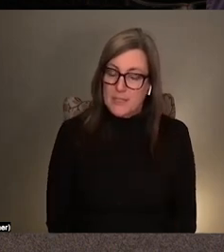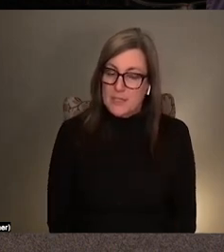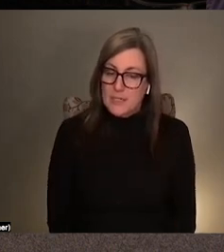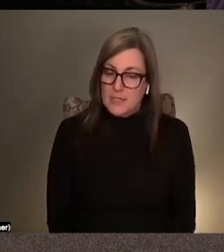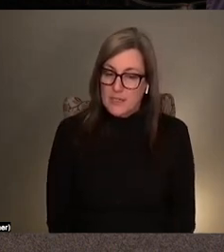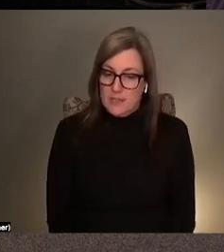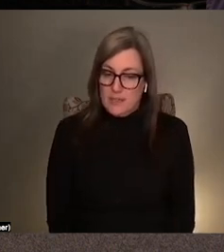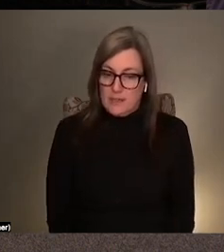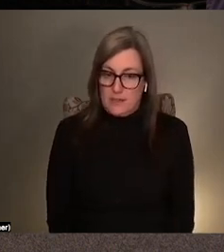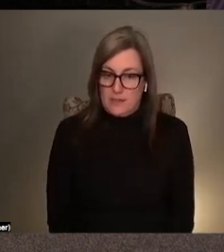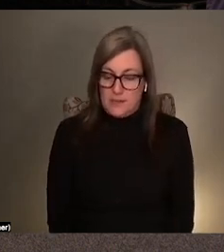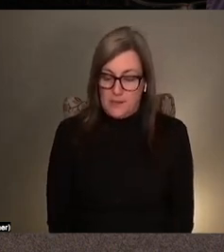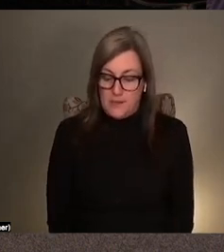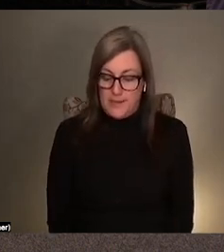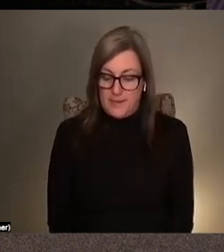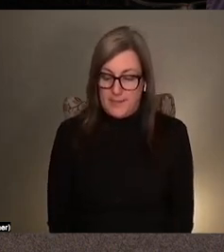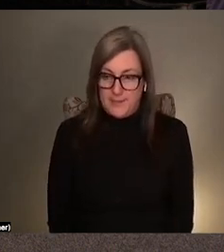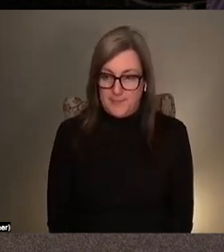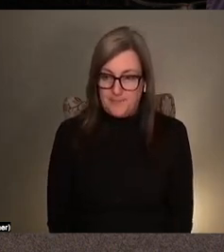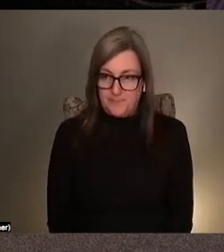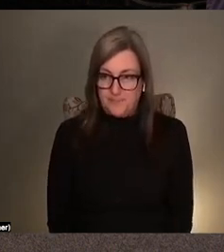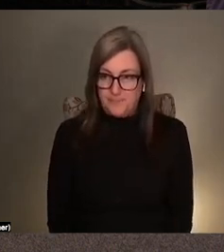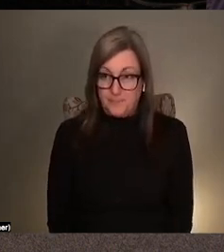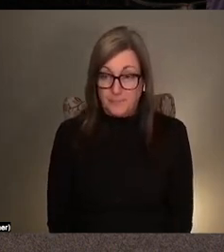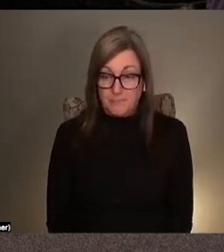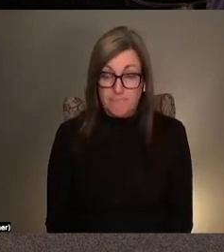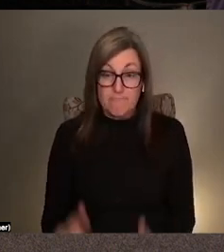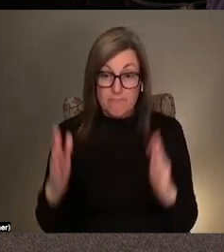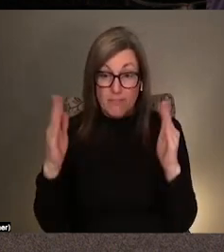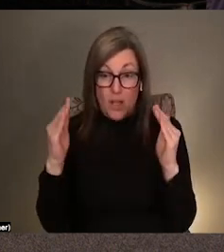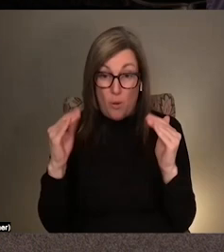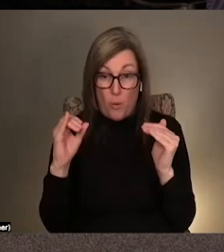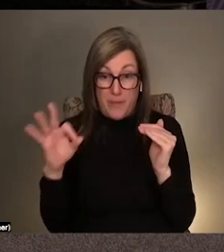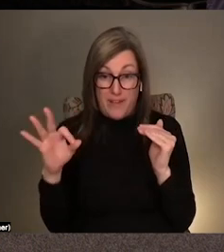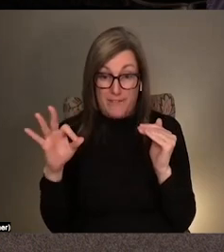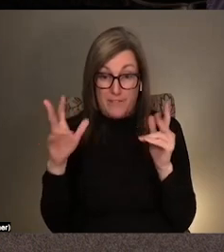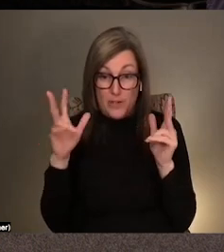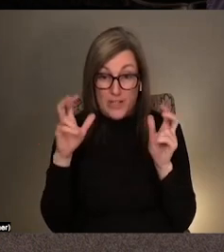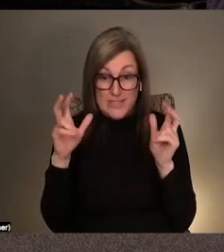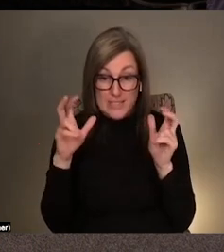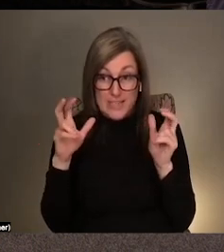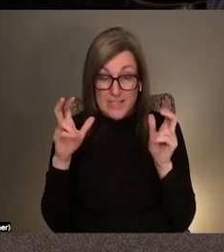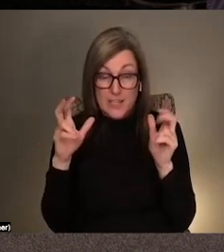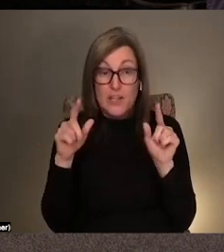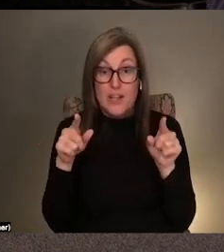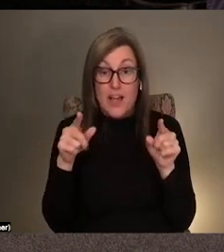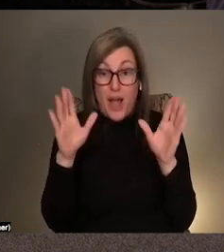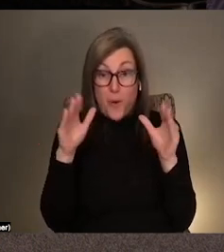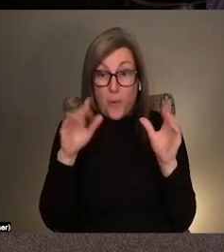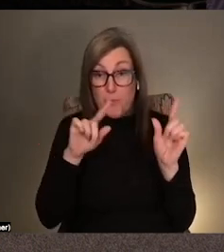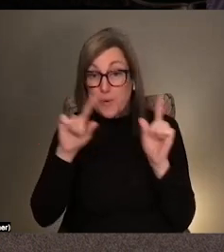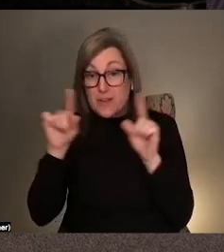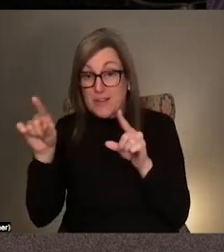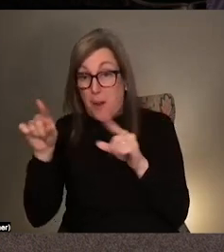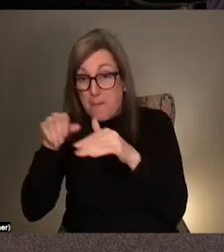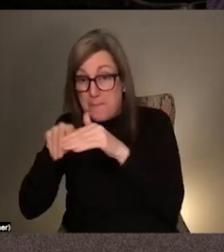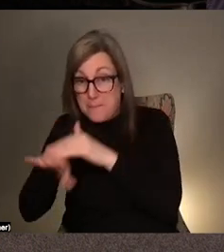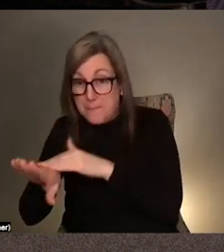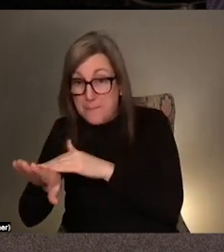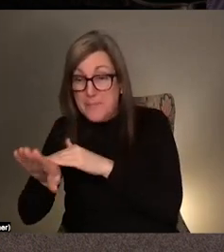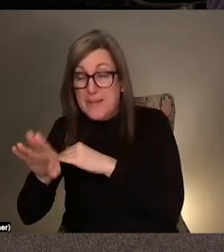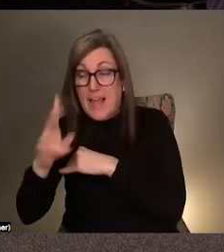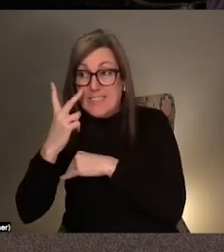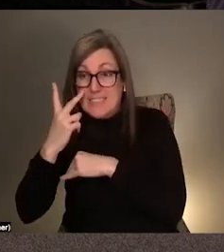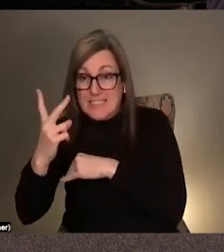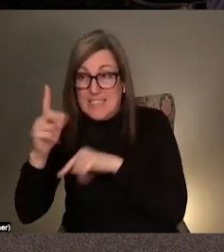Um, I'm, I really hope that anyone listening can come and see the exhibition. It's on view for quite some time. It's, um,